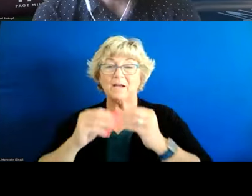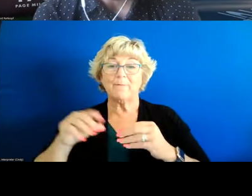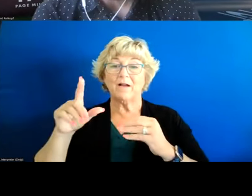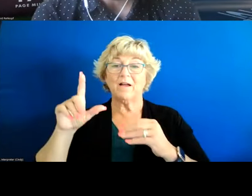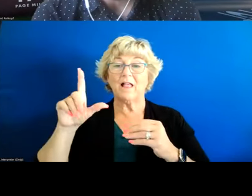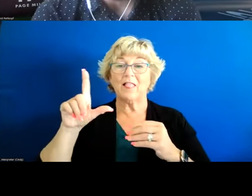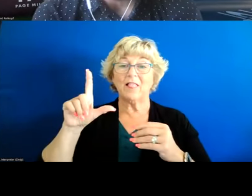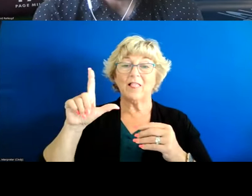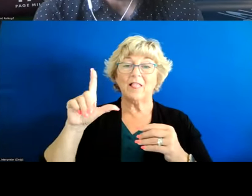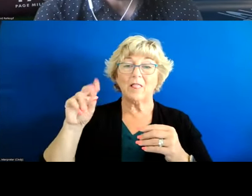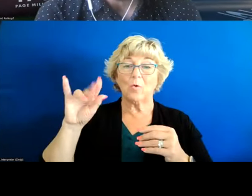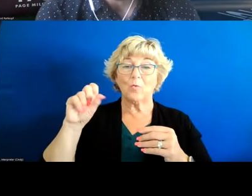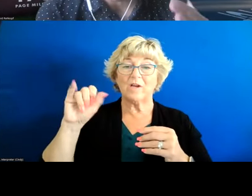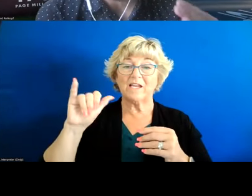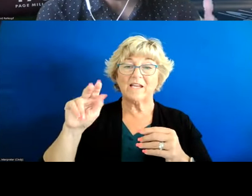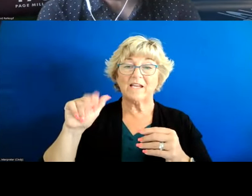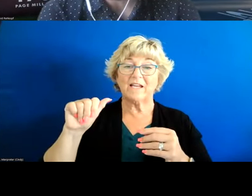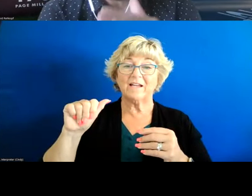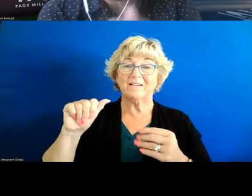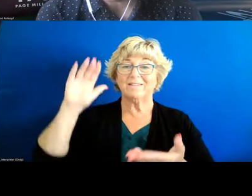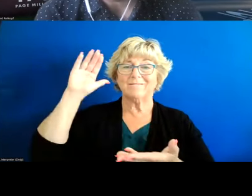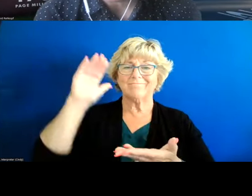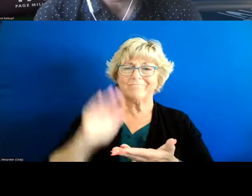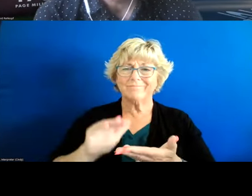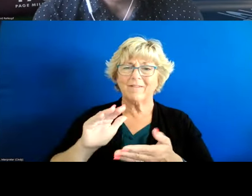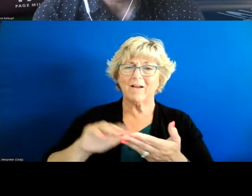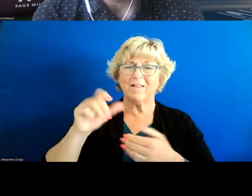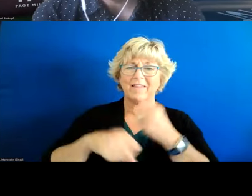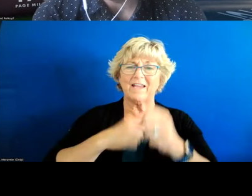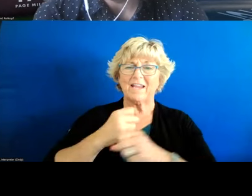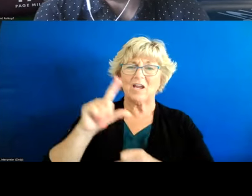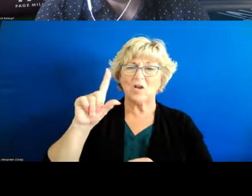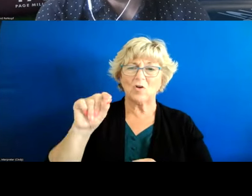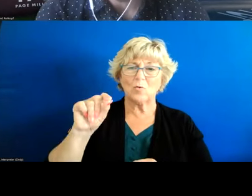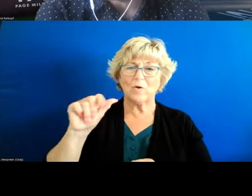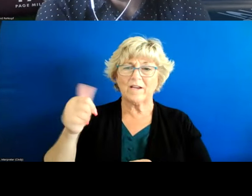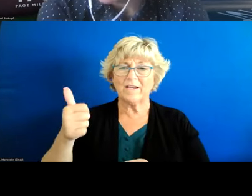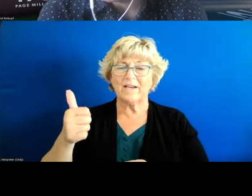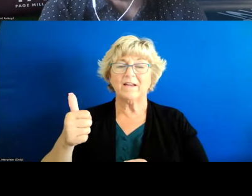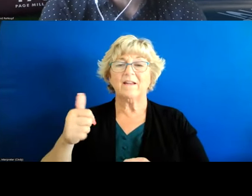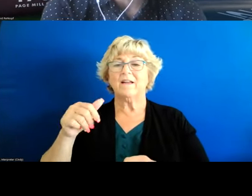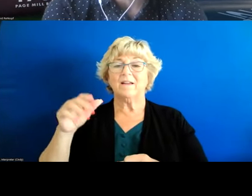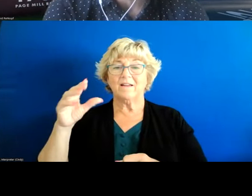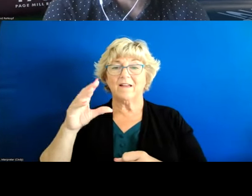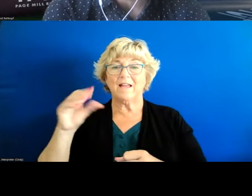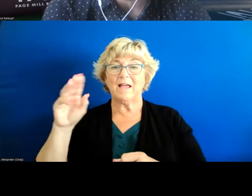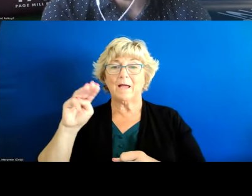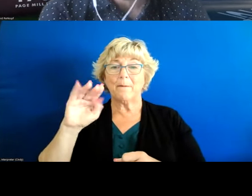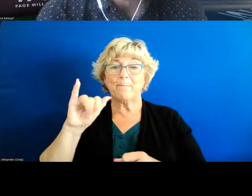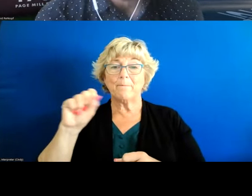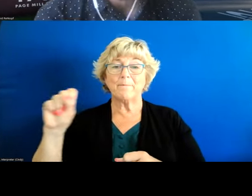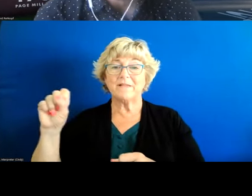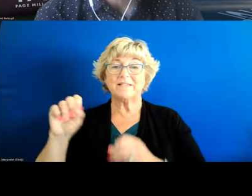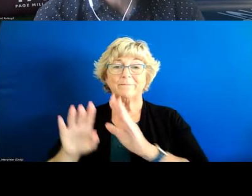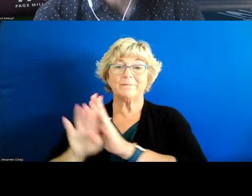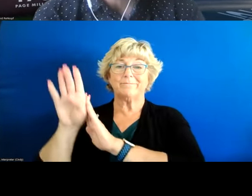had this big drop in around uh 2010 mississippi on the other hand on a little bit of an upward trend but this is the kind of thing we could do you know